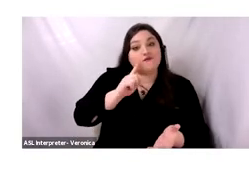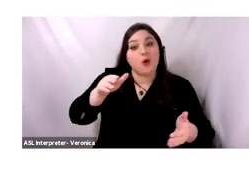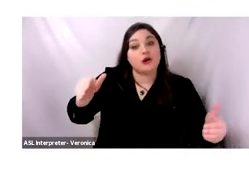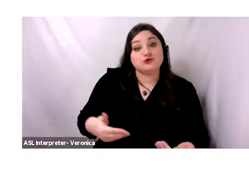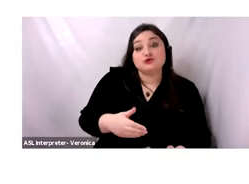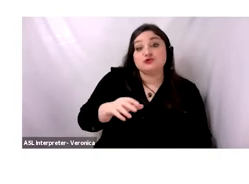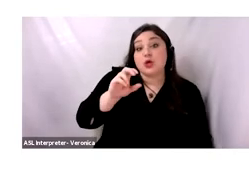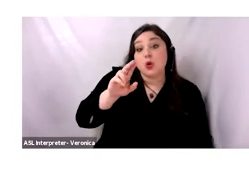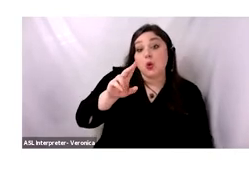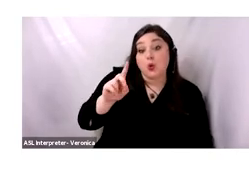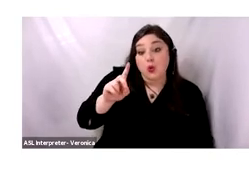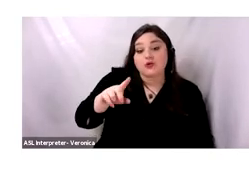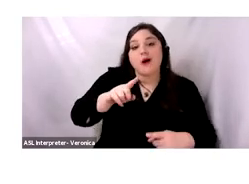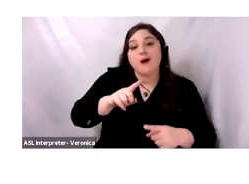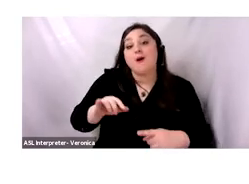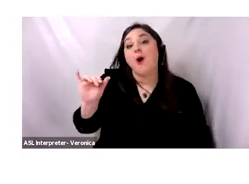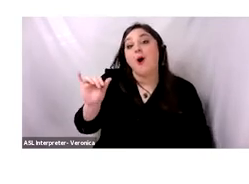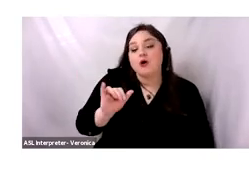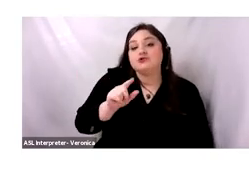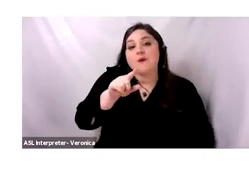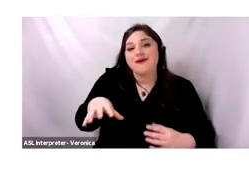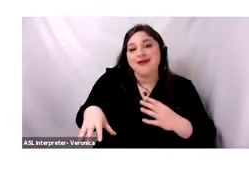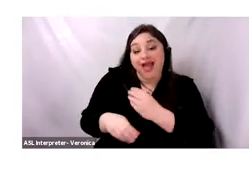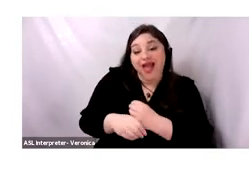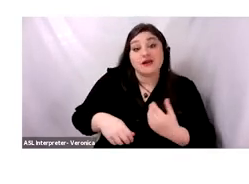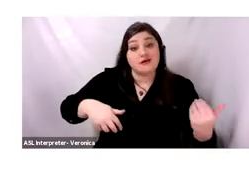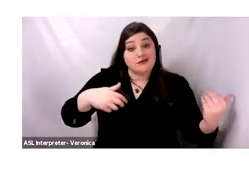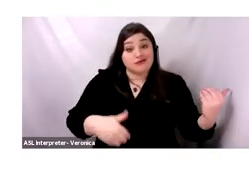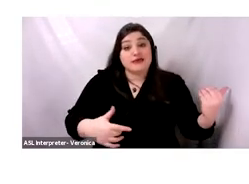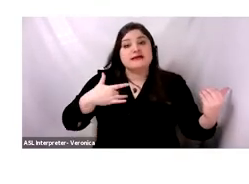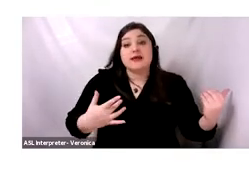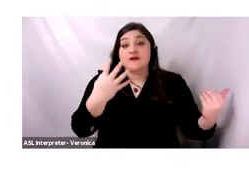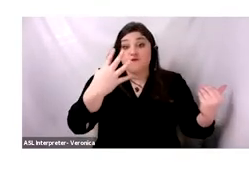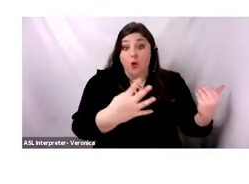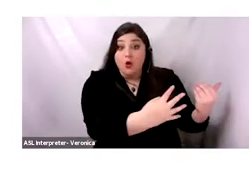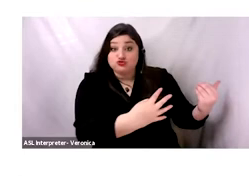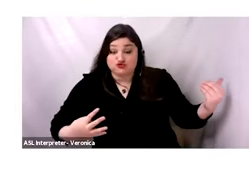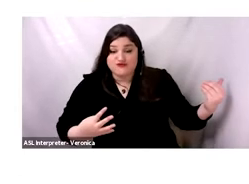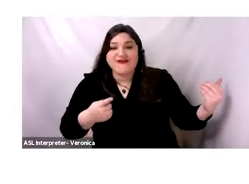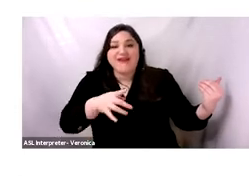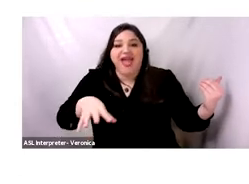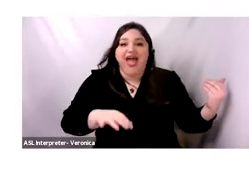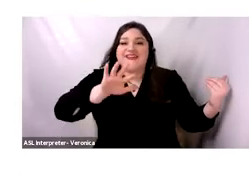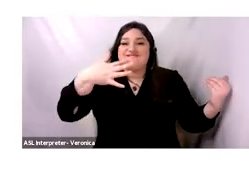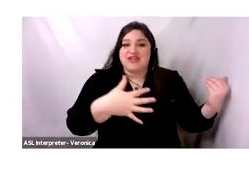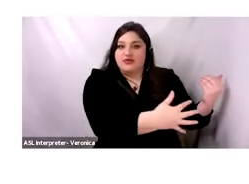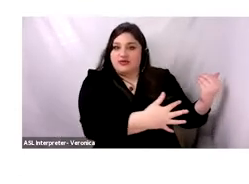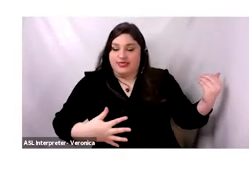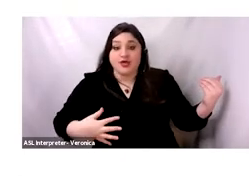with adding the fifth bass string to the oud, an addition that completely changed the